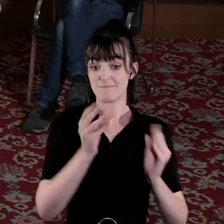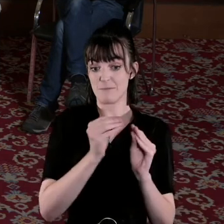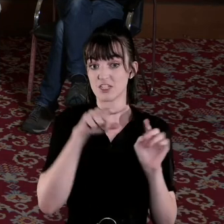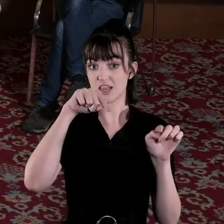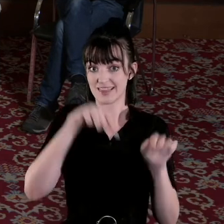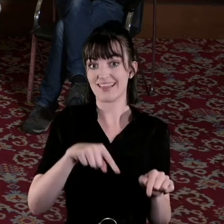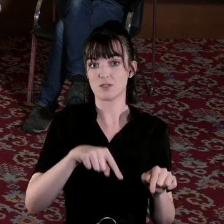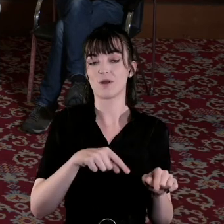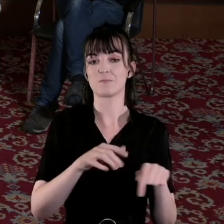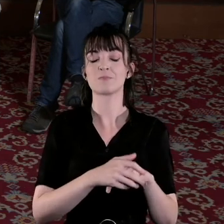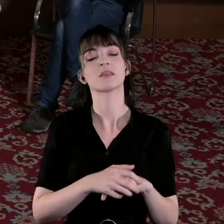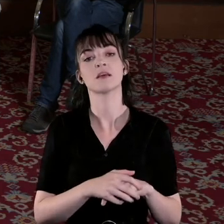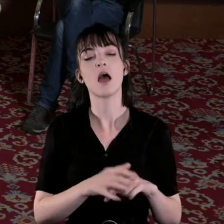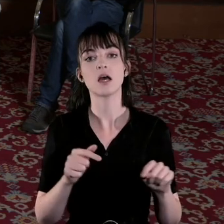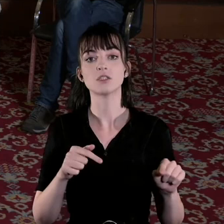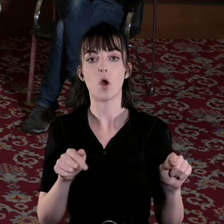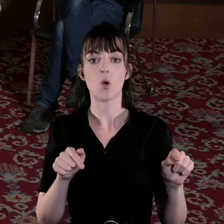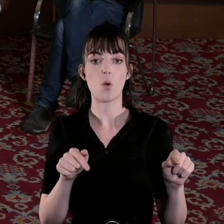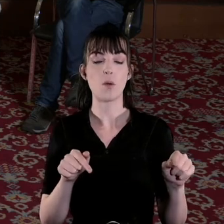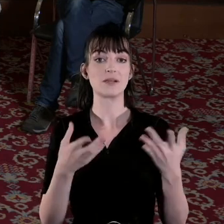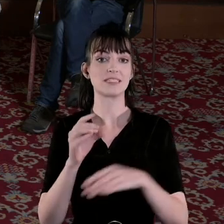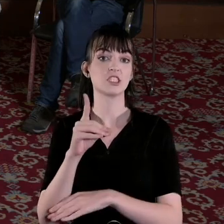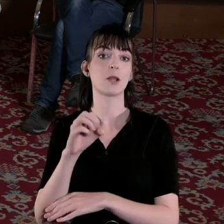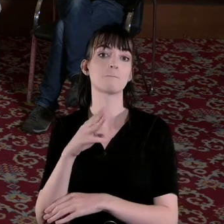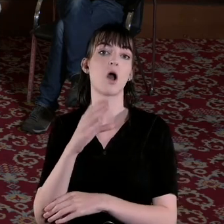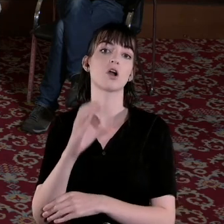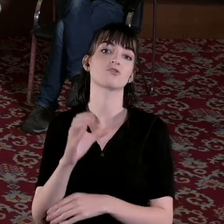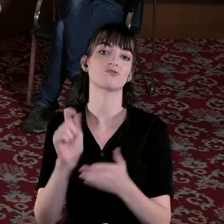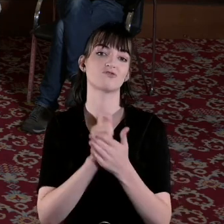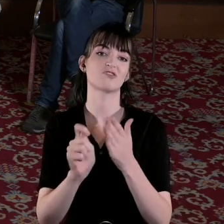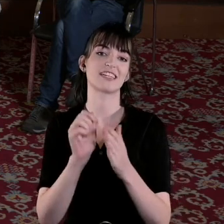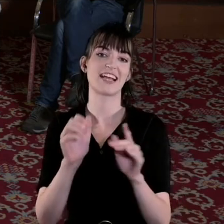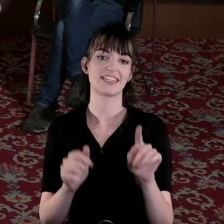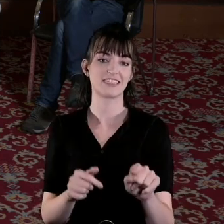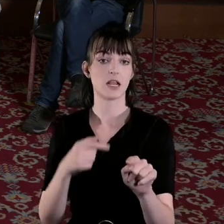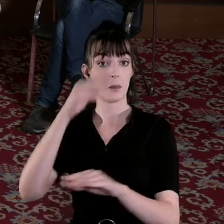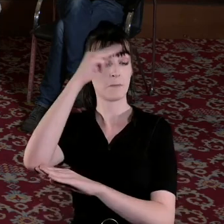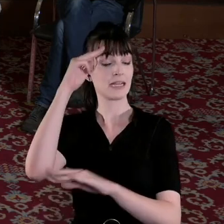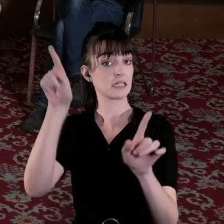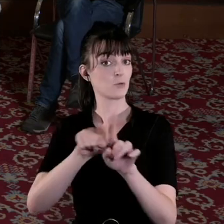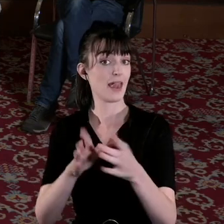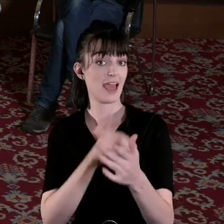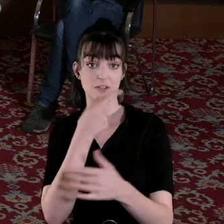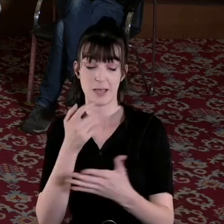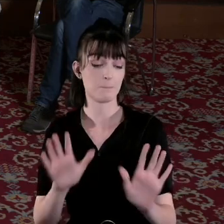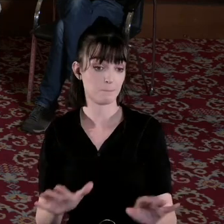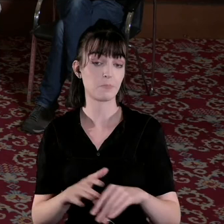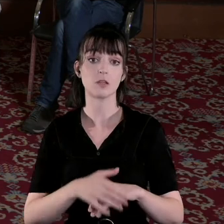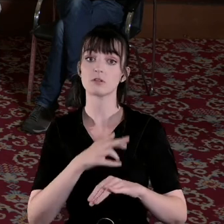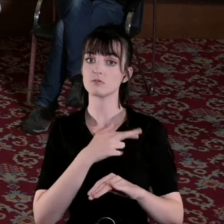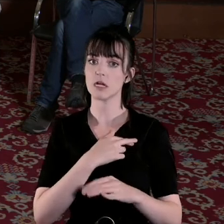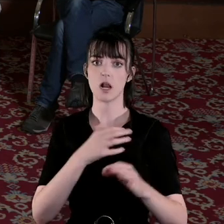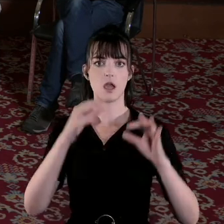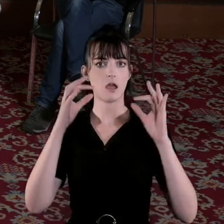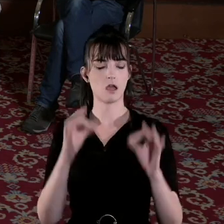that's a really so again that democratisation and I think the President I have to say as well has really played